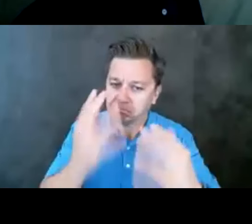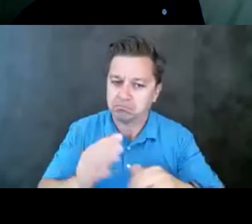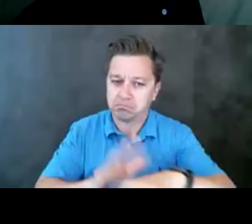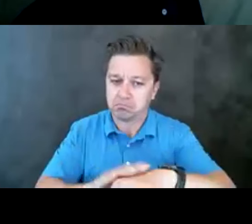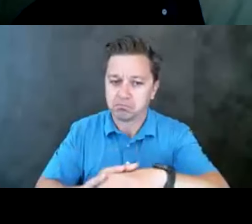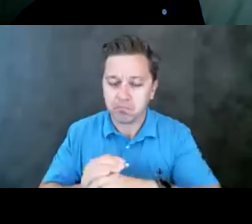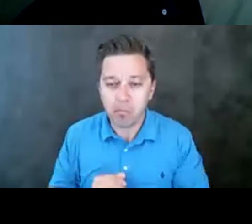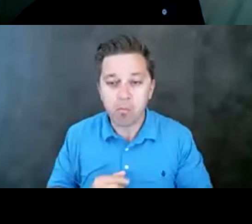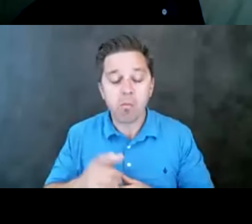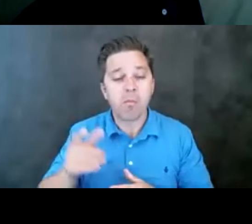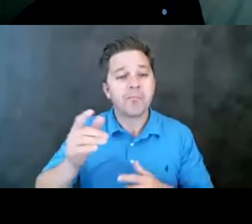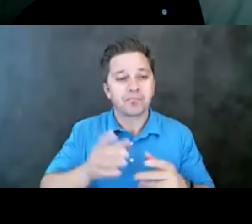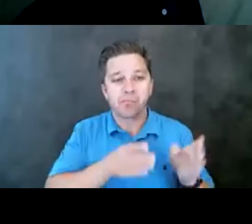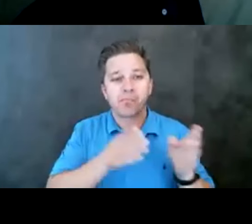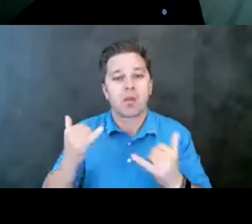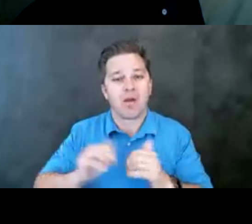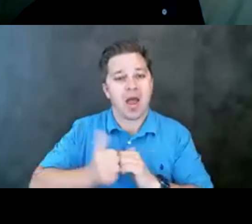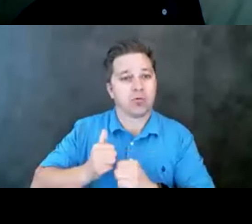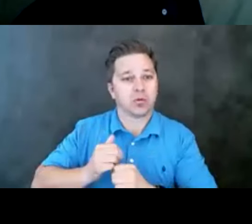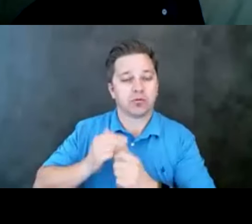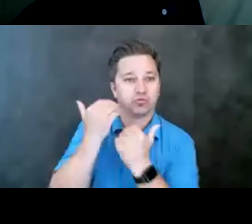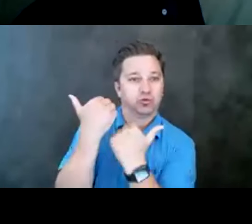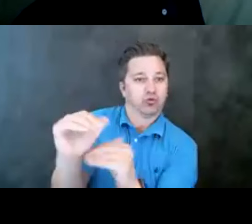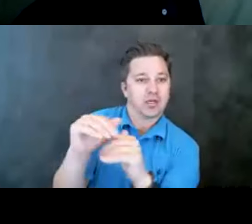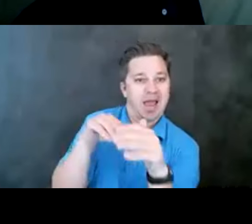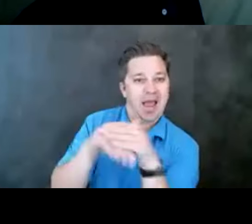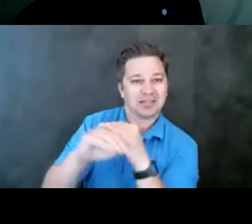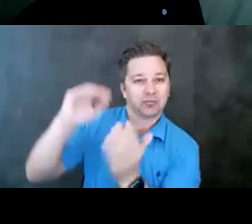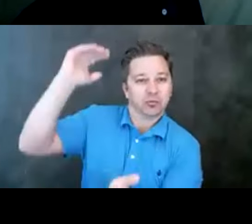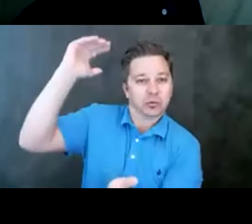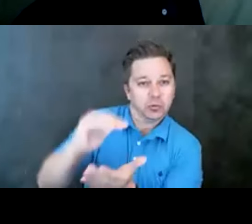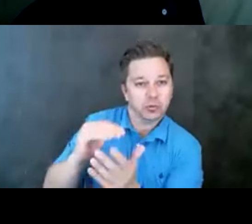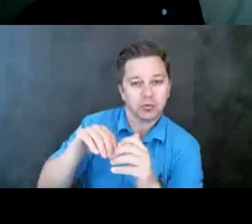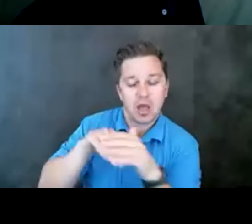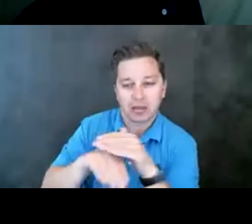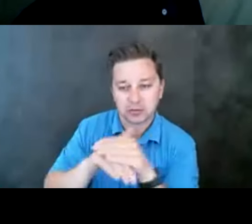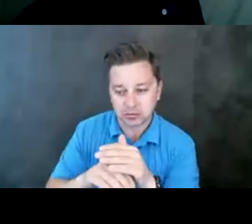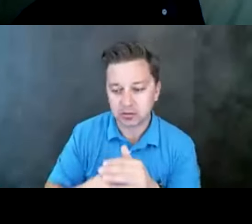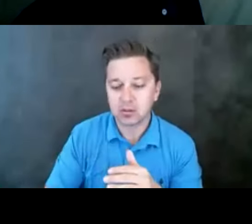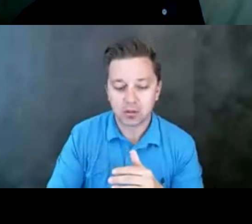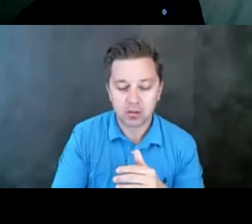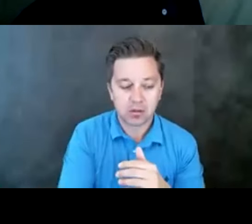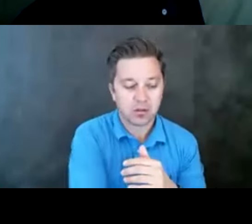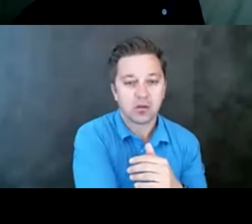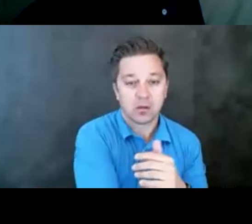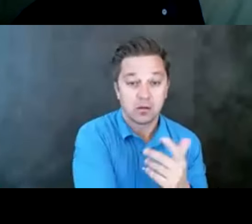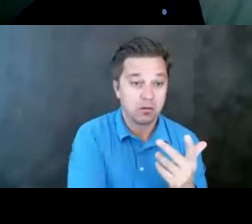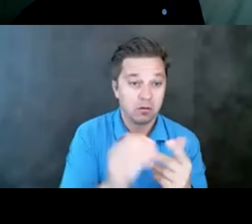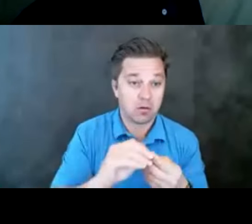All right. So how do we restrict access to lethal means? How do we reduce access? For one, we put the person in a safer environment.